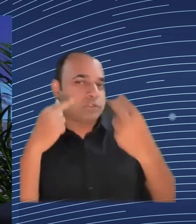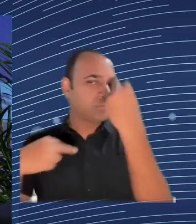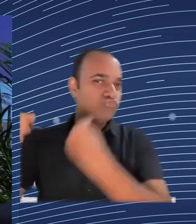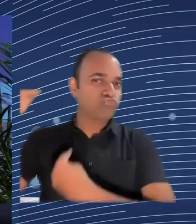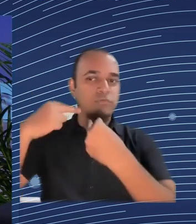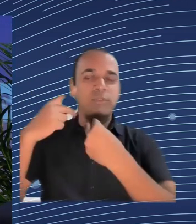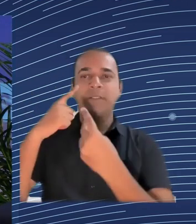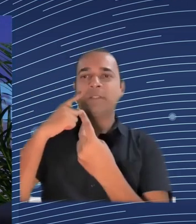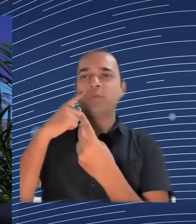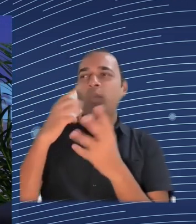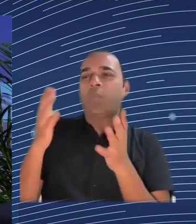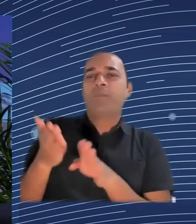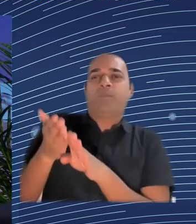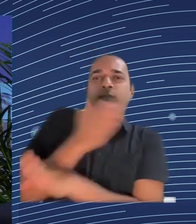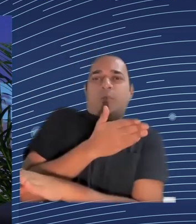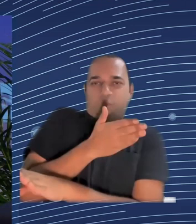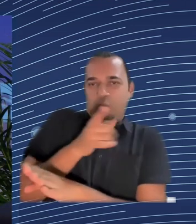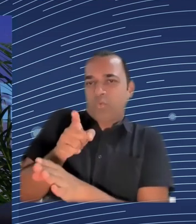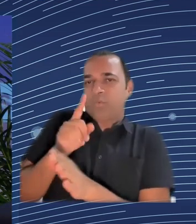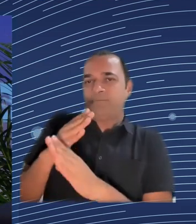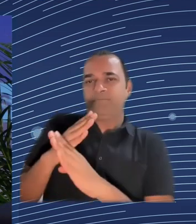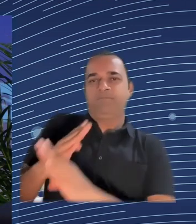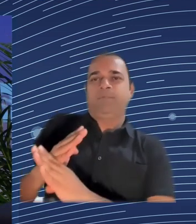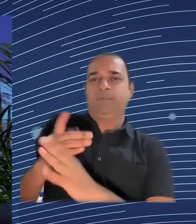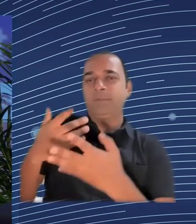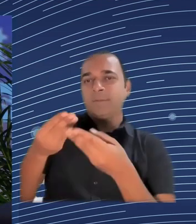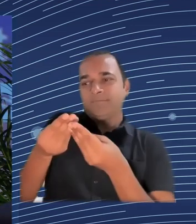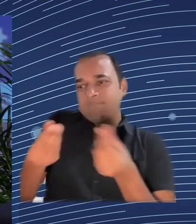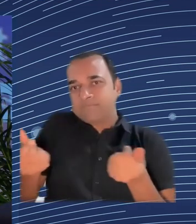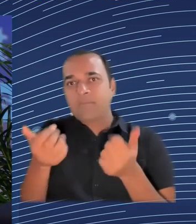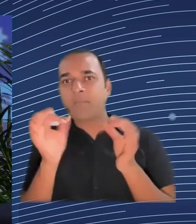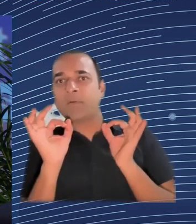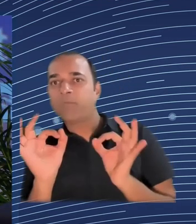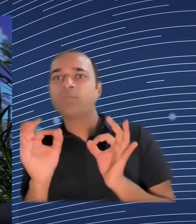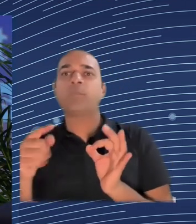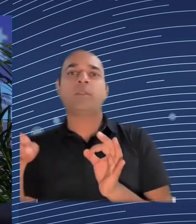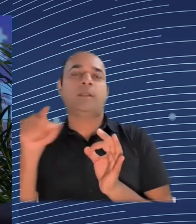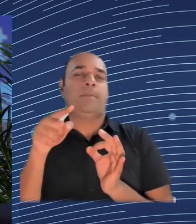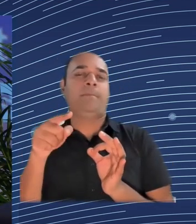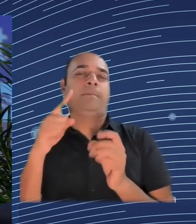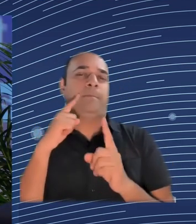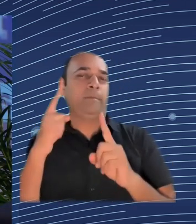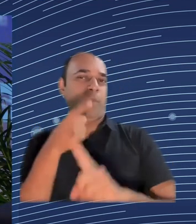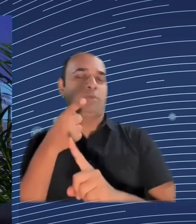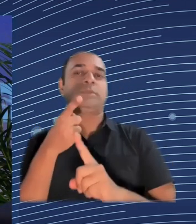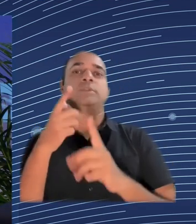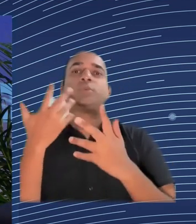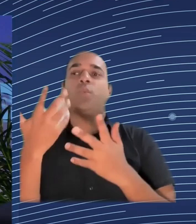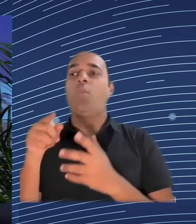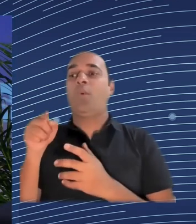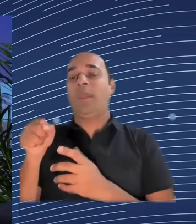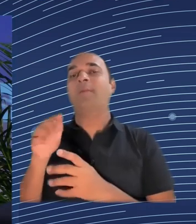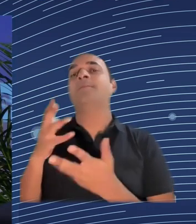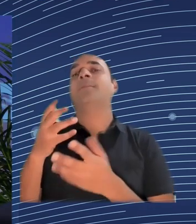to place my bets on the impact of the European Social Fund and what it can do in a world where the Cohesion